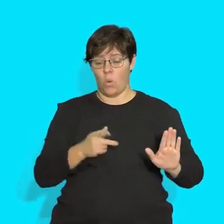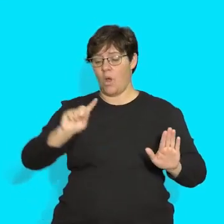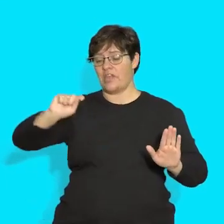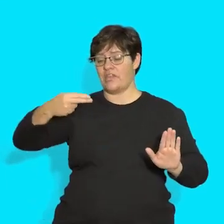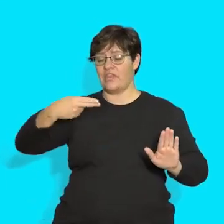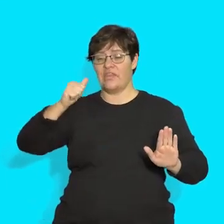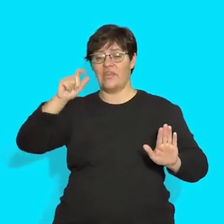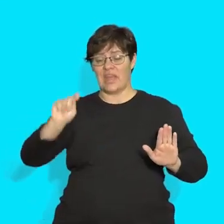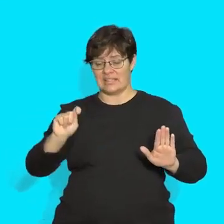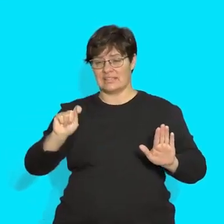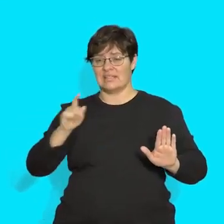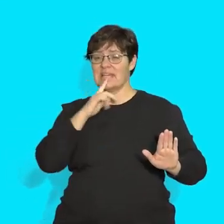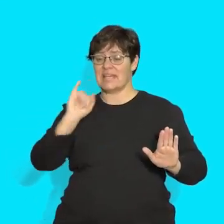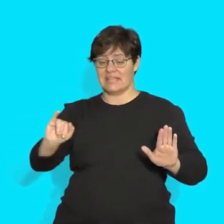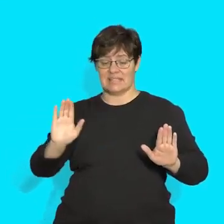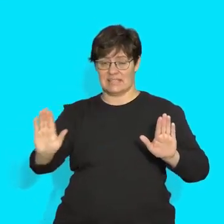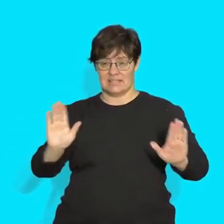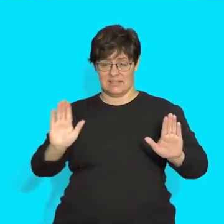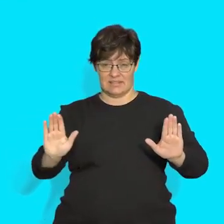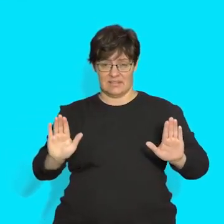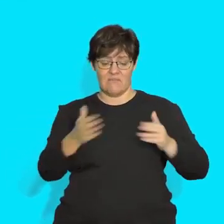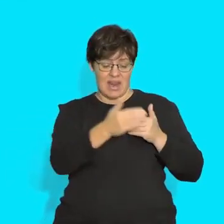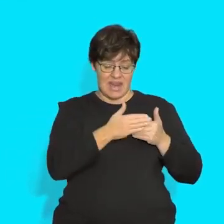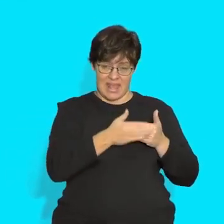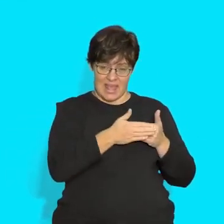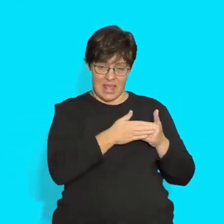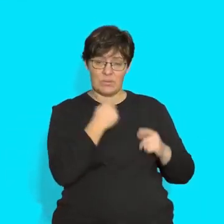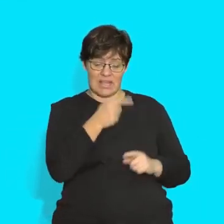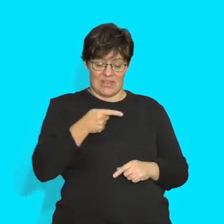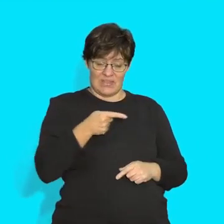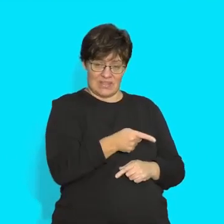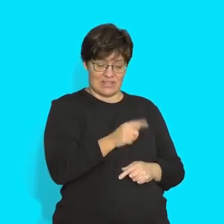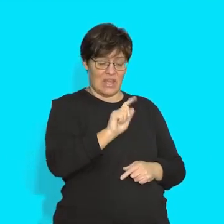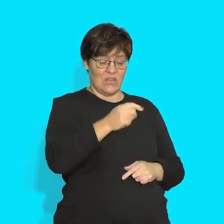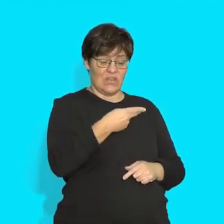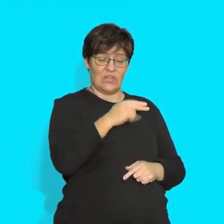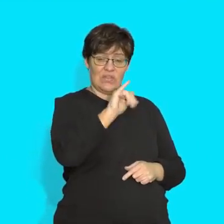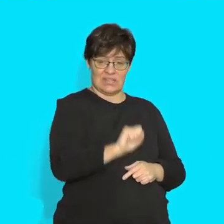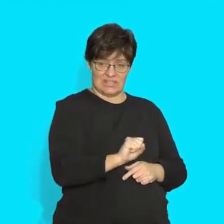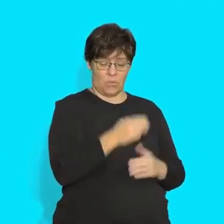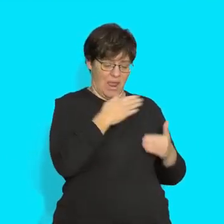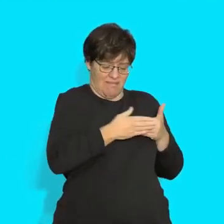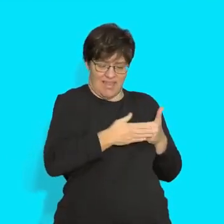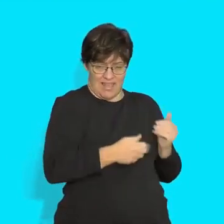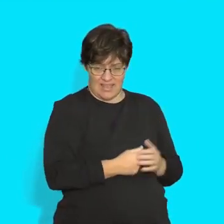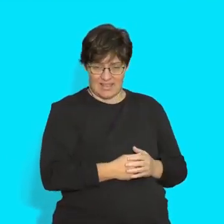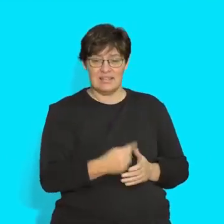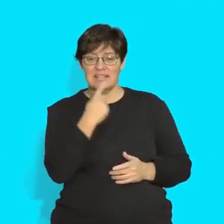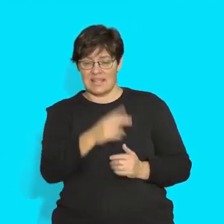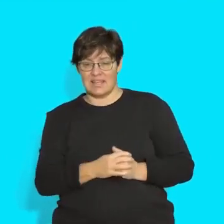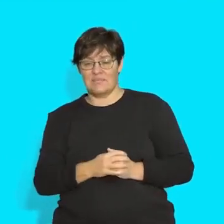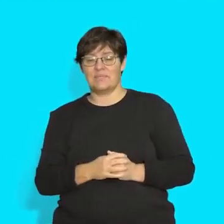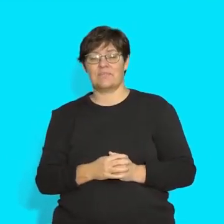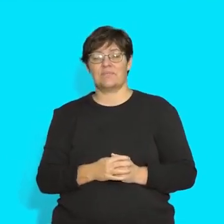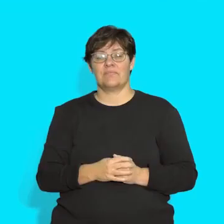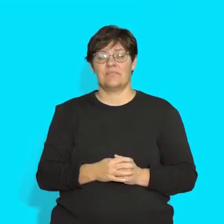that is. When we are talking about something that is near to us, we say, this is. Let's try it together.